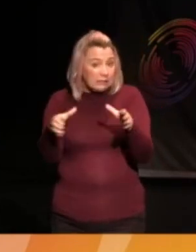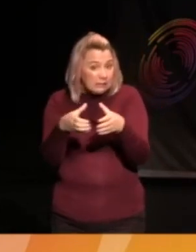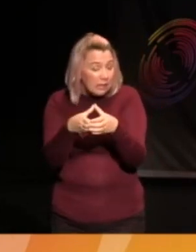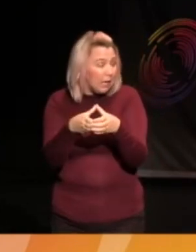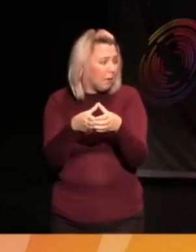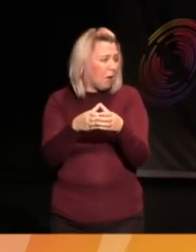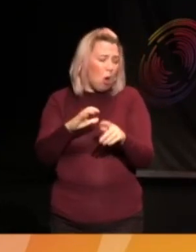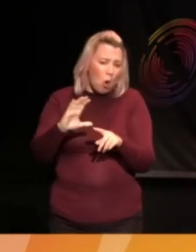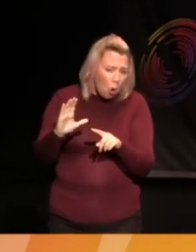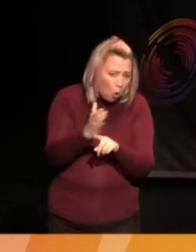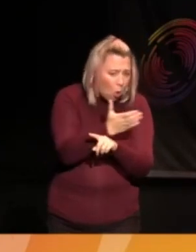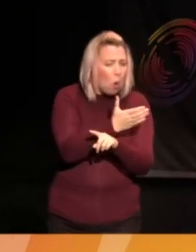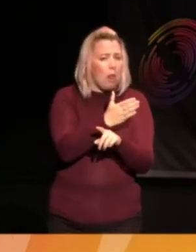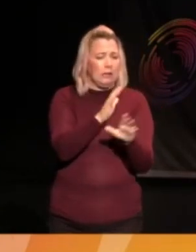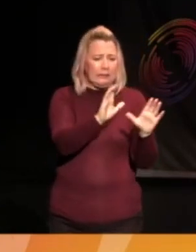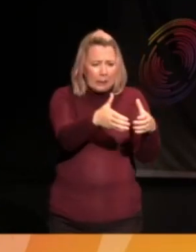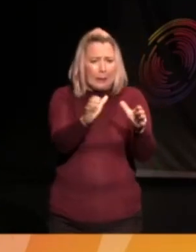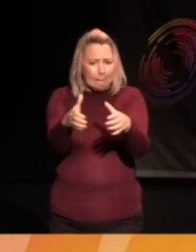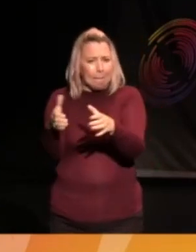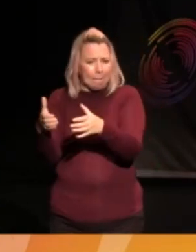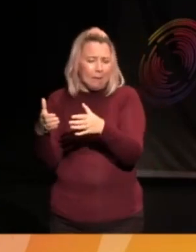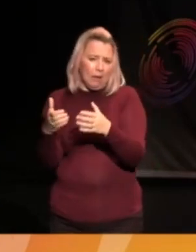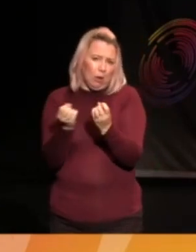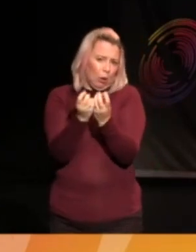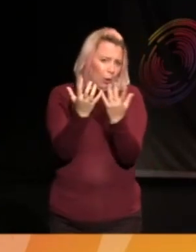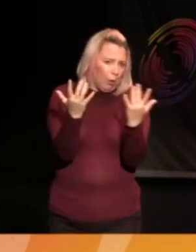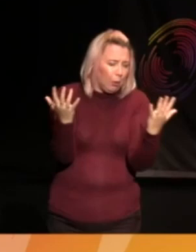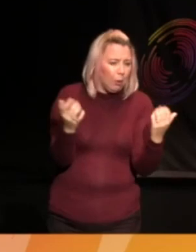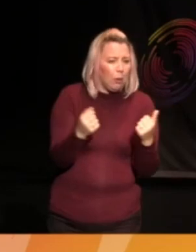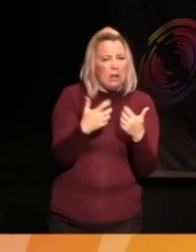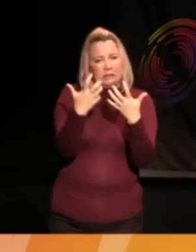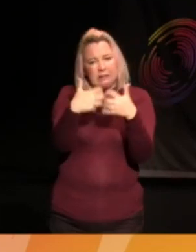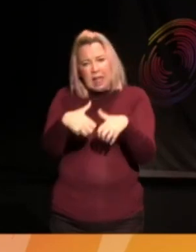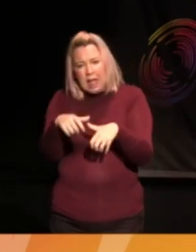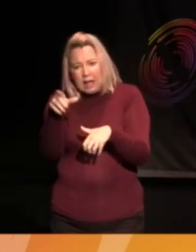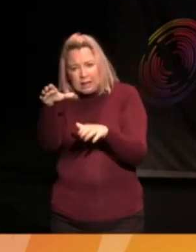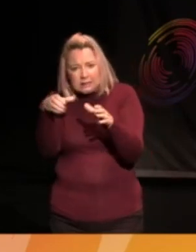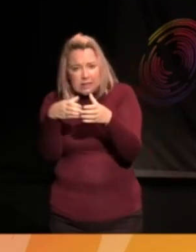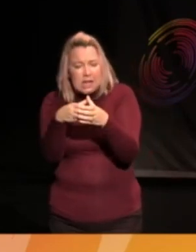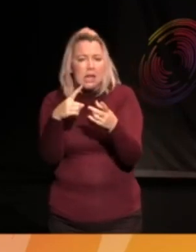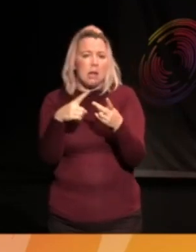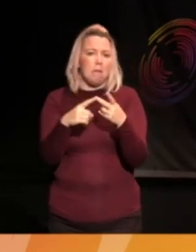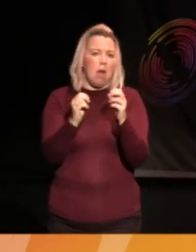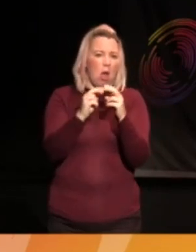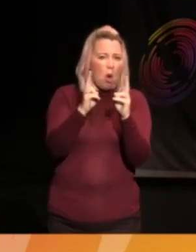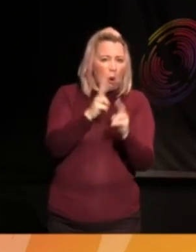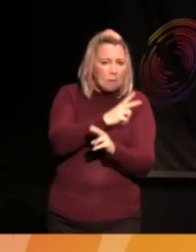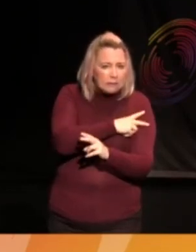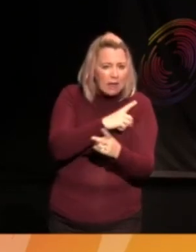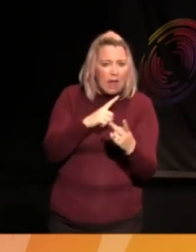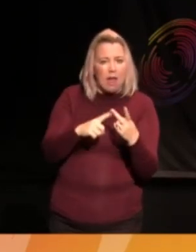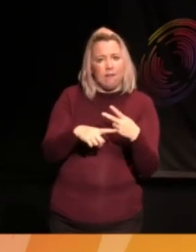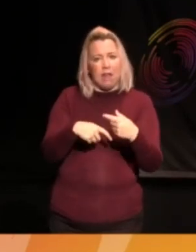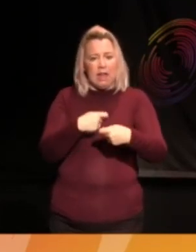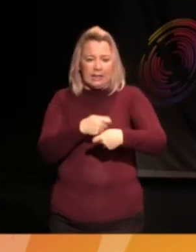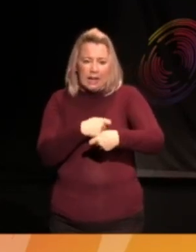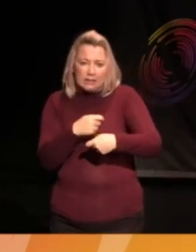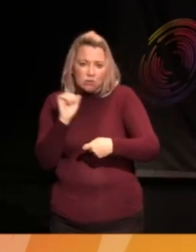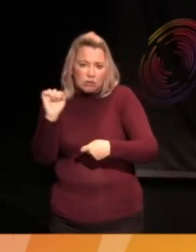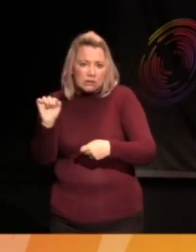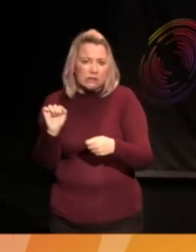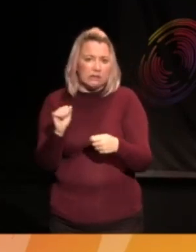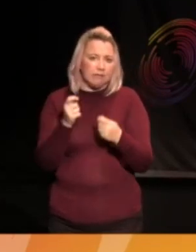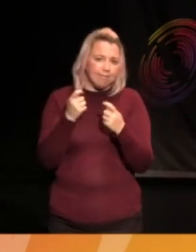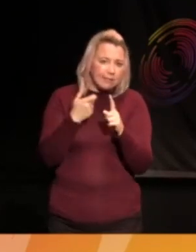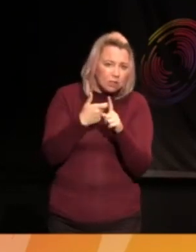All the teams. Yeah, which I mean, collectively, all the teams, all the tech teams, all the Home staff, catering staff, et cetera, et cetera. And